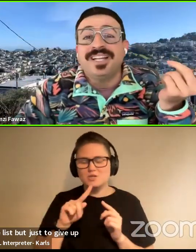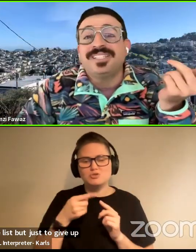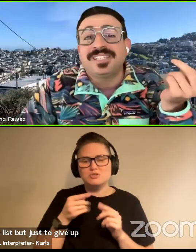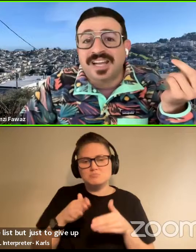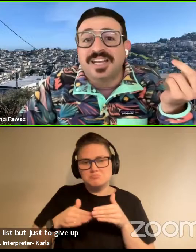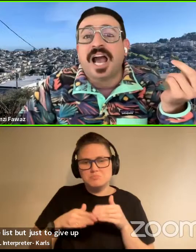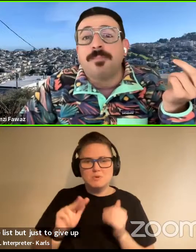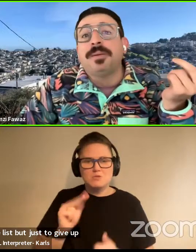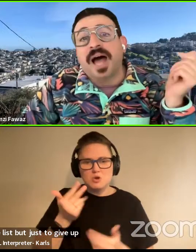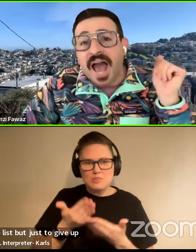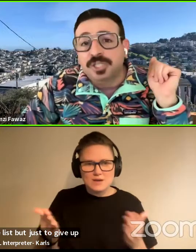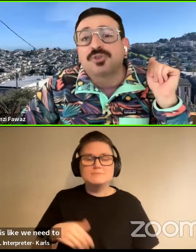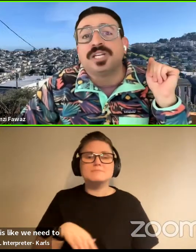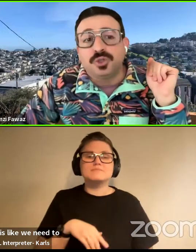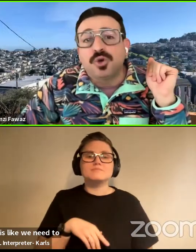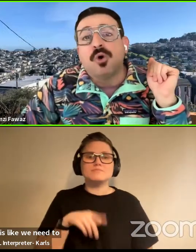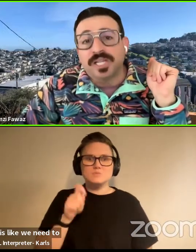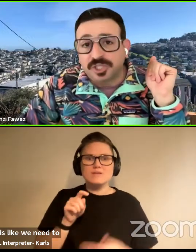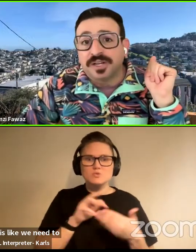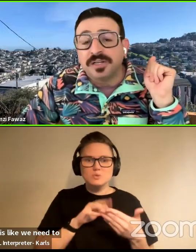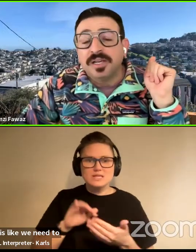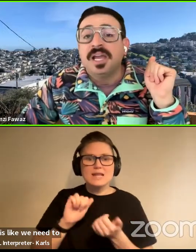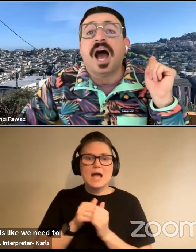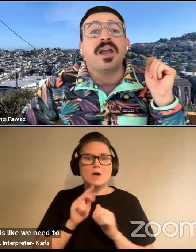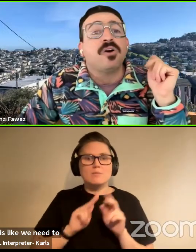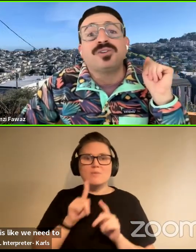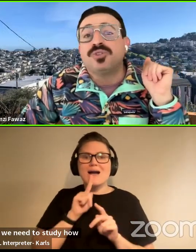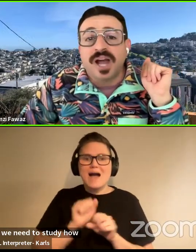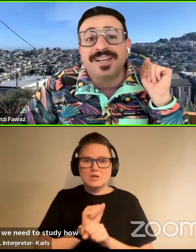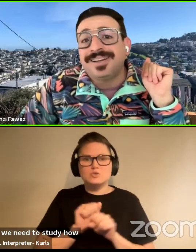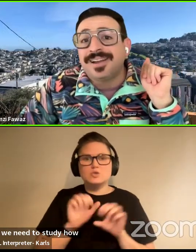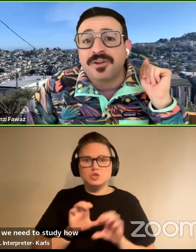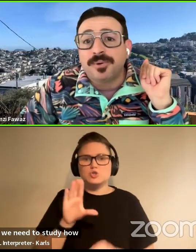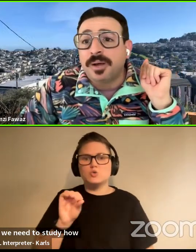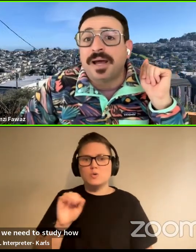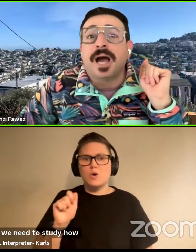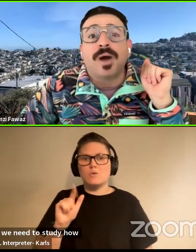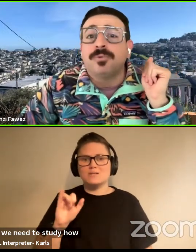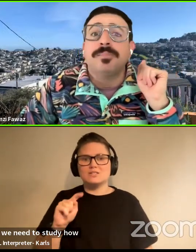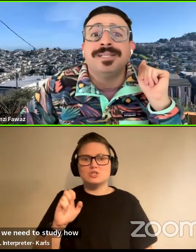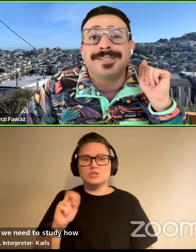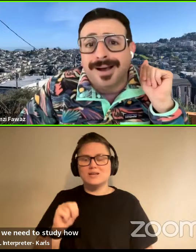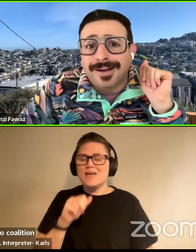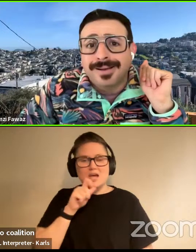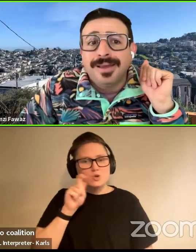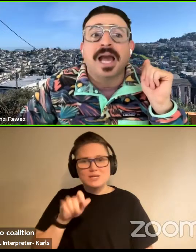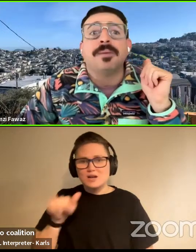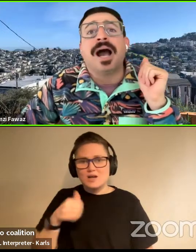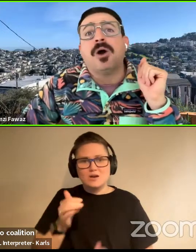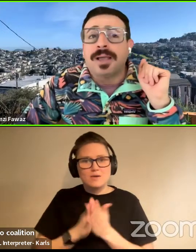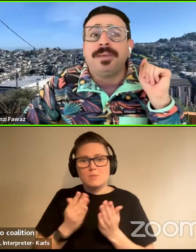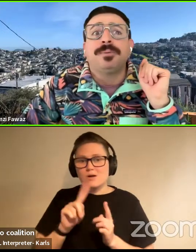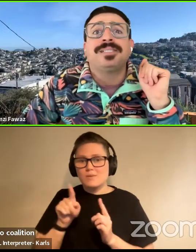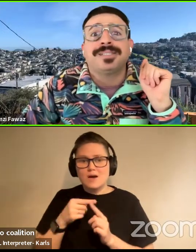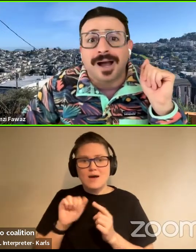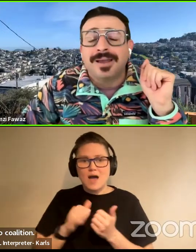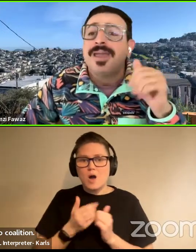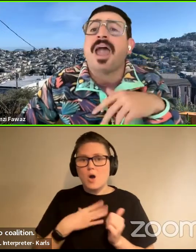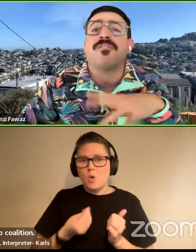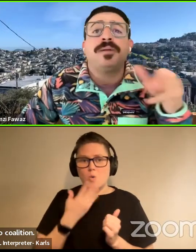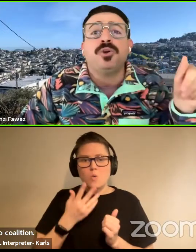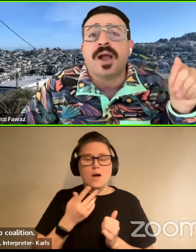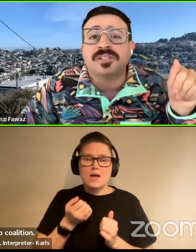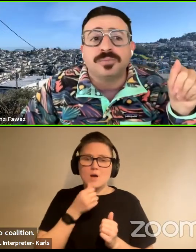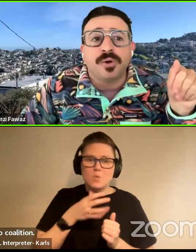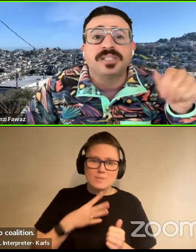is like we need to study how people actually do coalition. I also do not need another book about how white women suck and about how white people